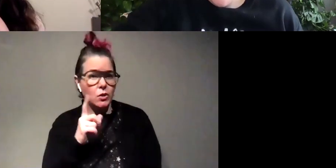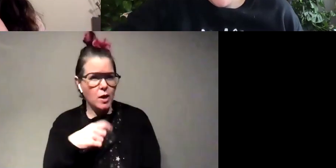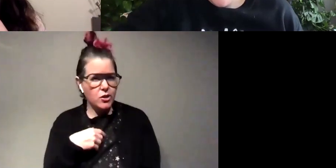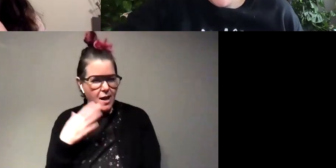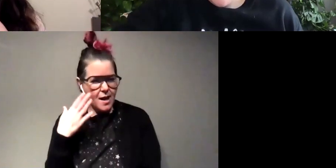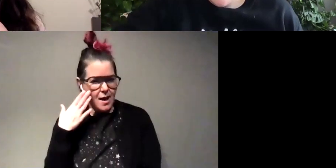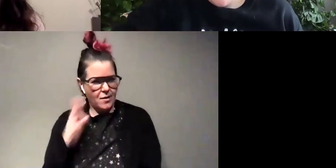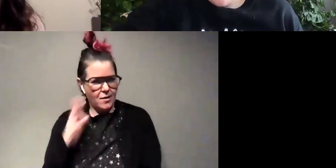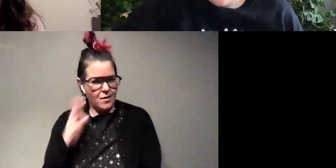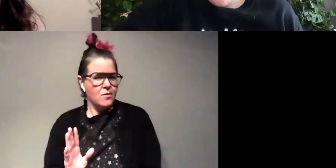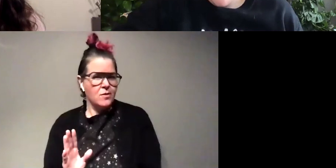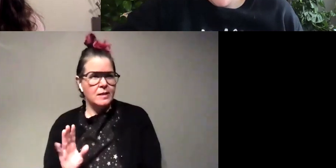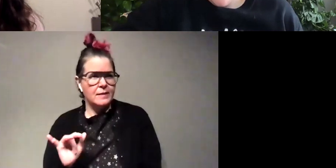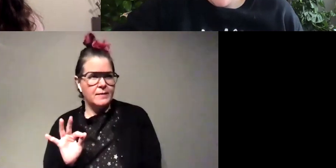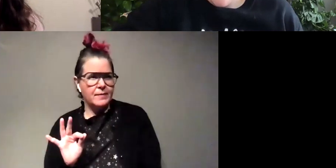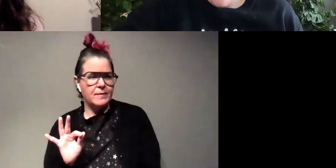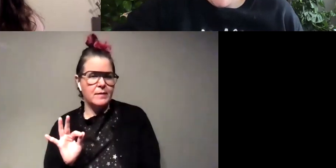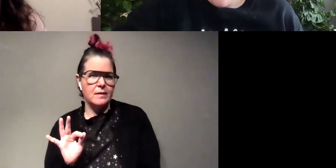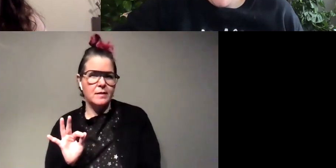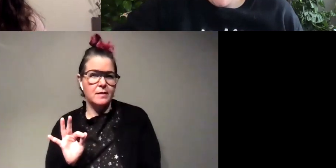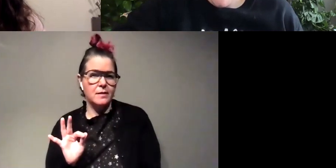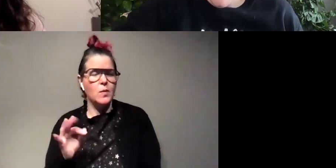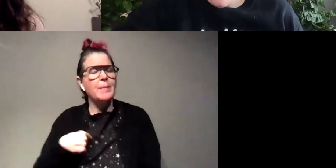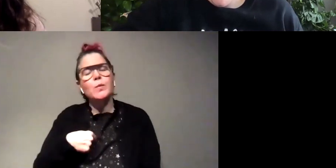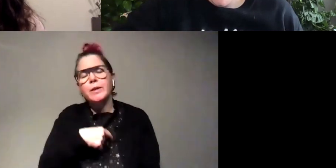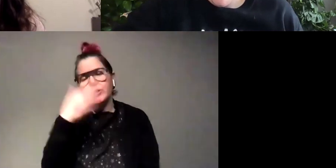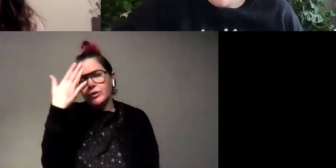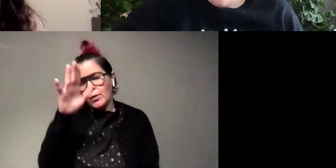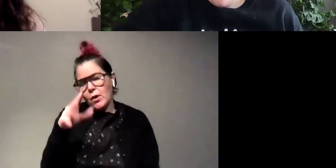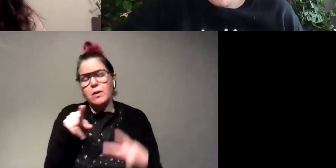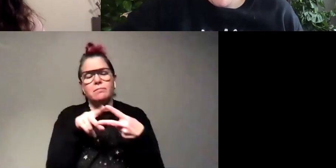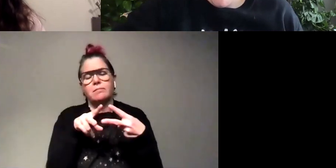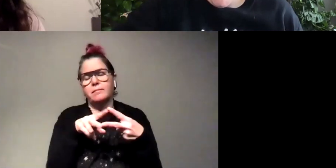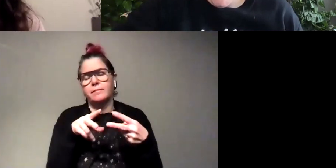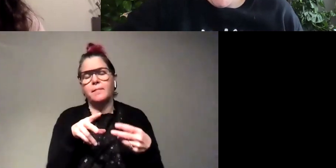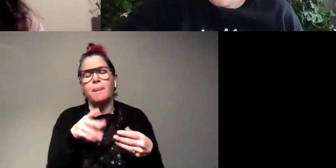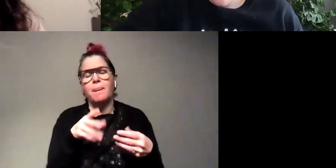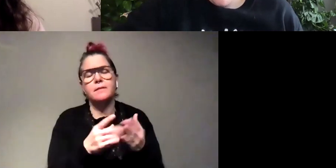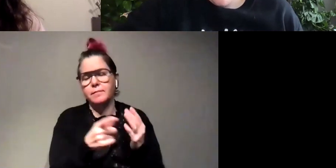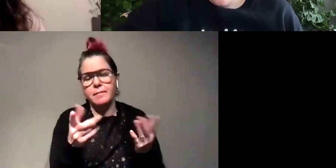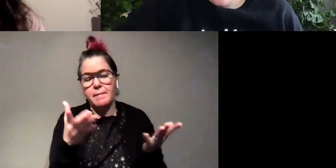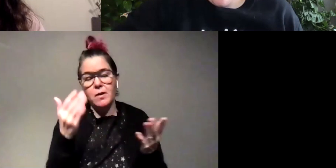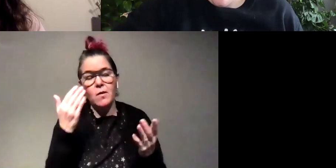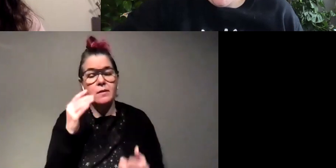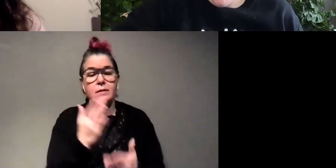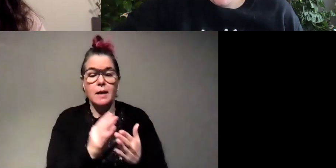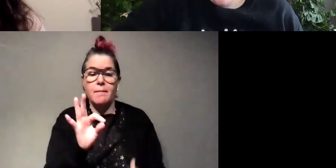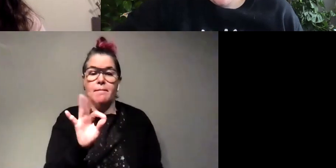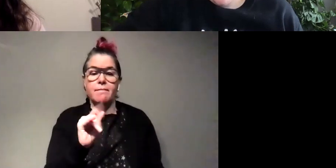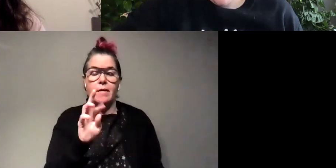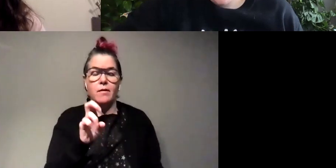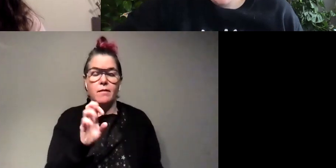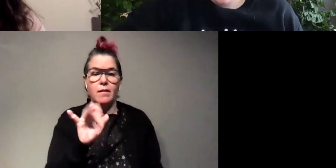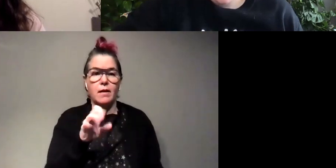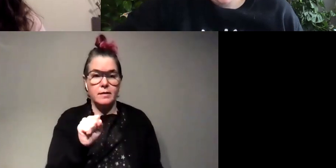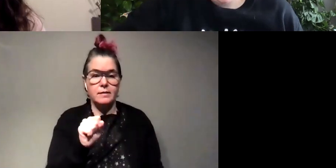um we really know so that brings up too so some of you may know there are some fireflies that can actually um